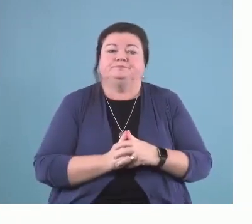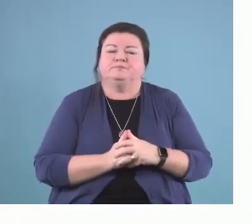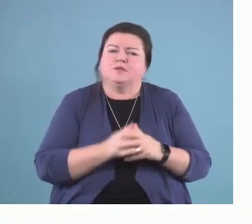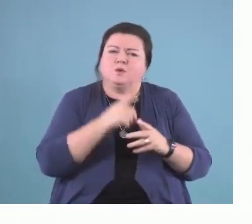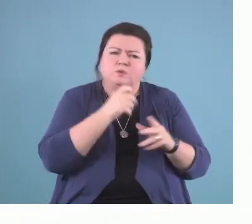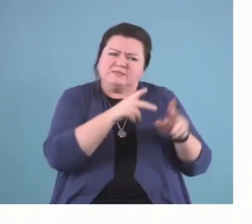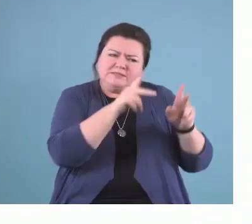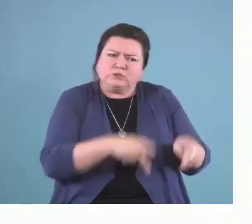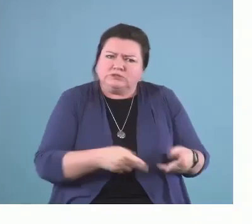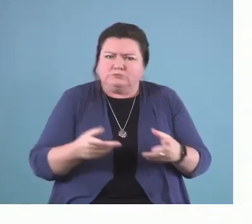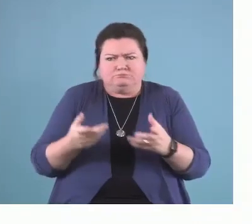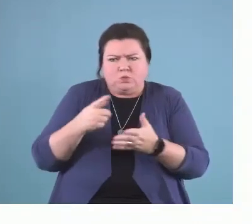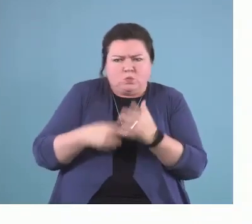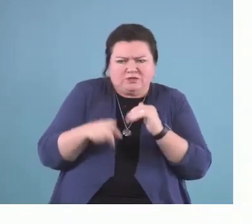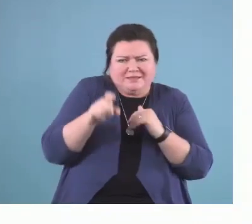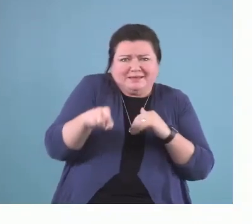Next slide, please.